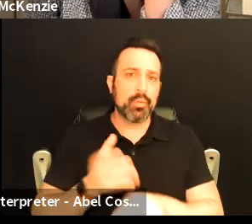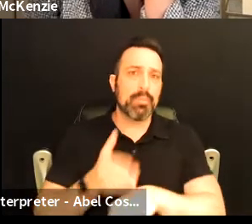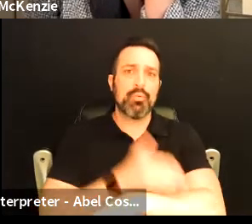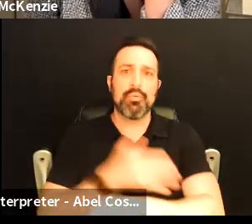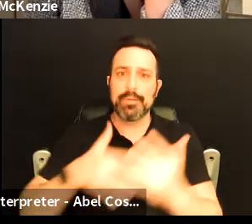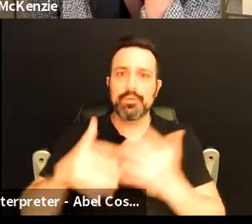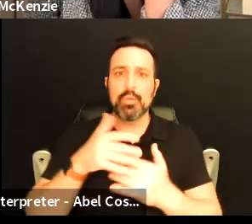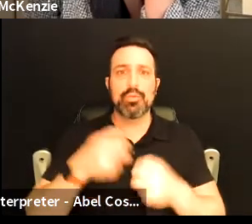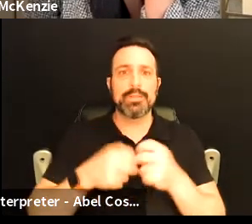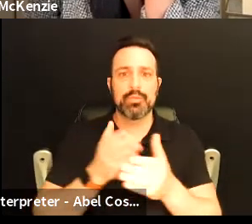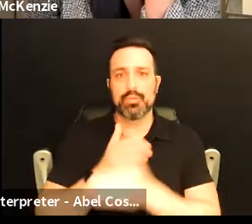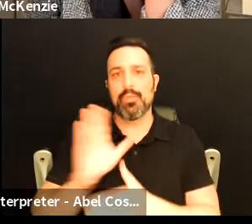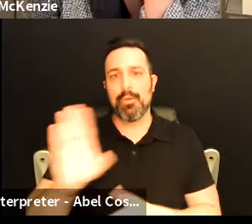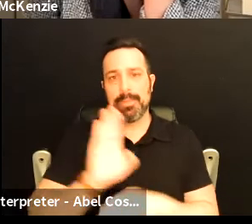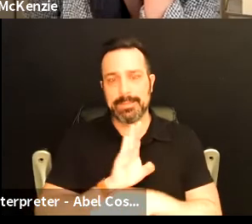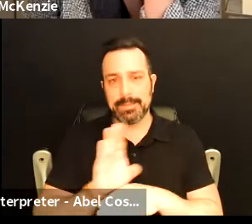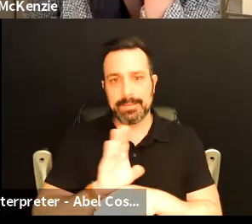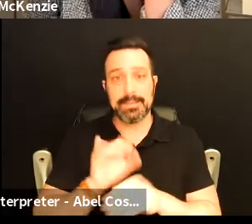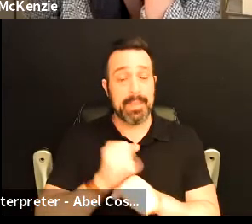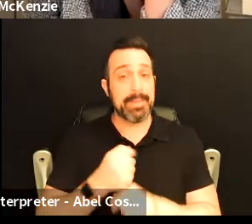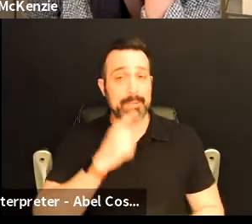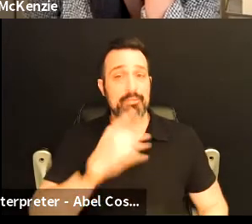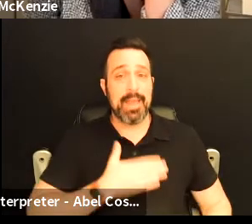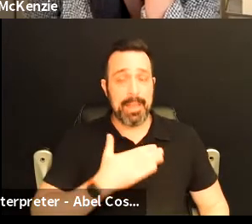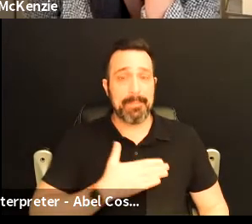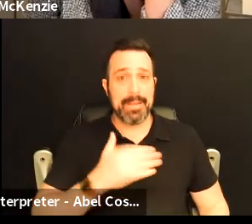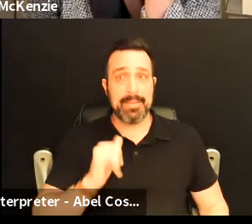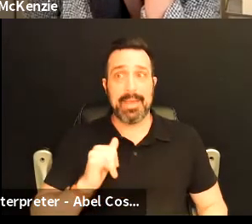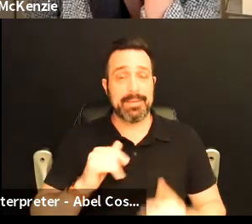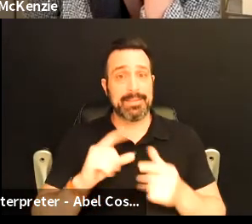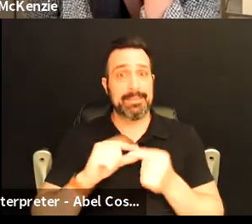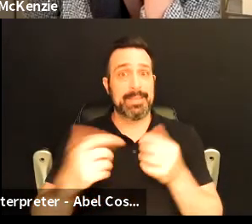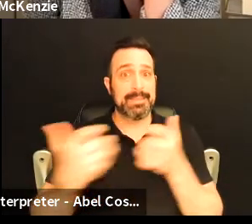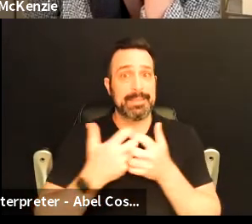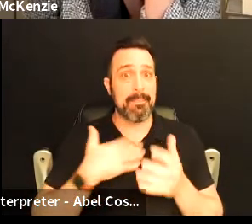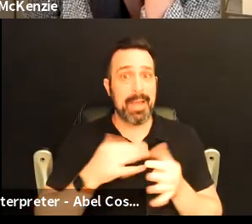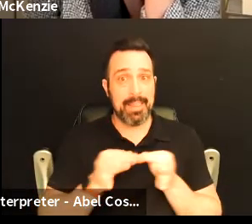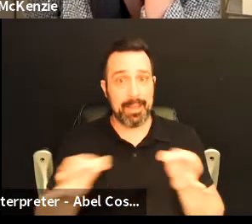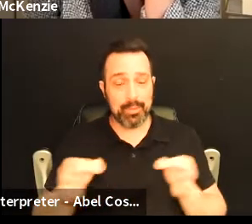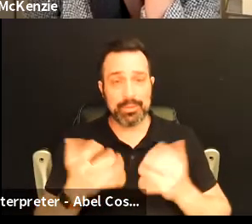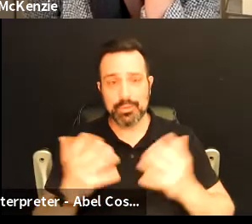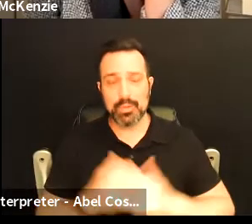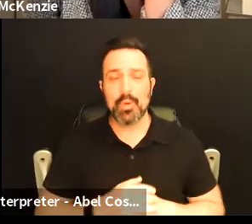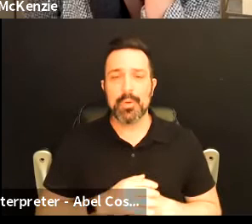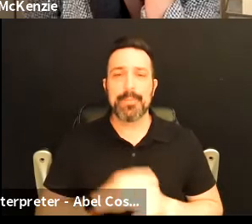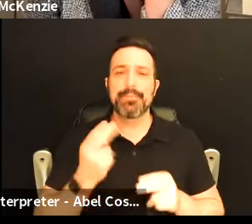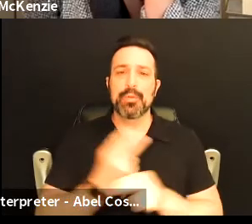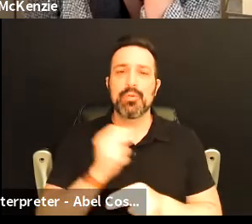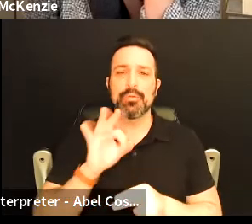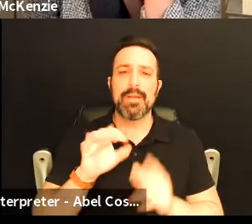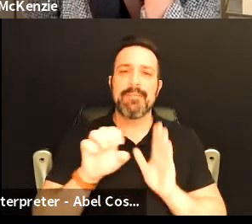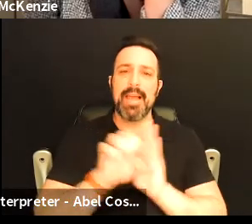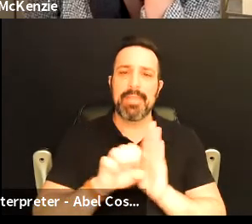through their business and that makes me really happy that speaks my language. So you know the use of ethical